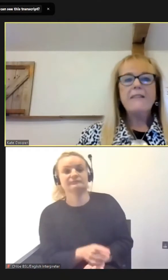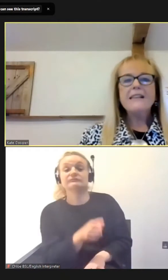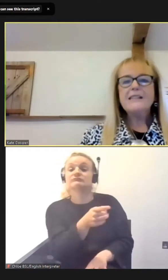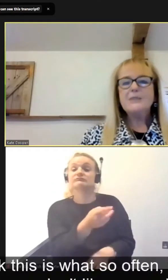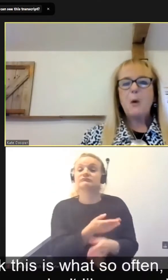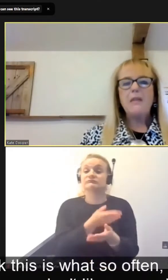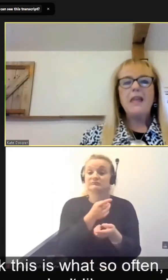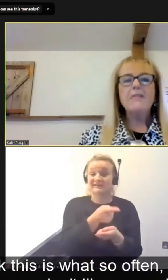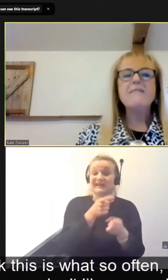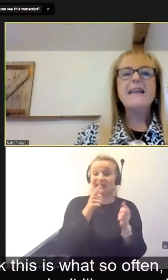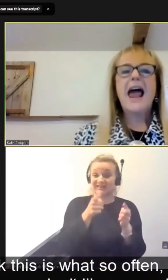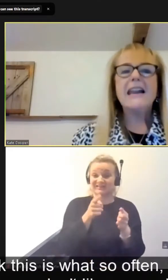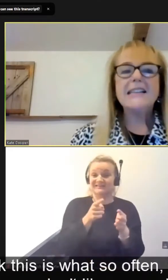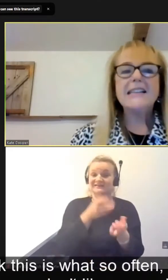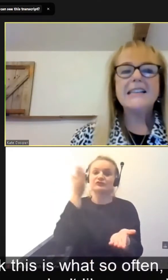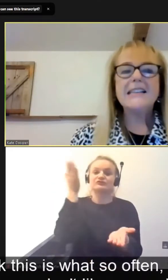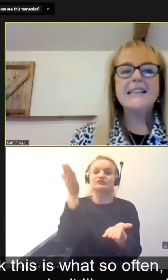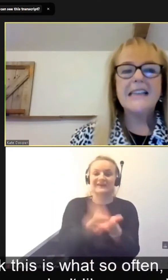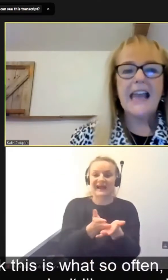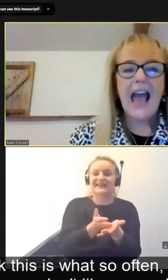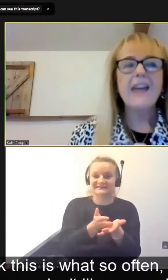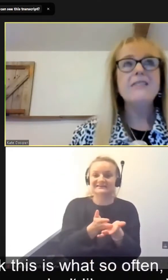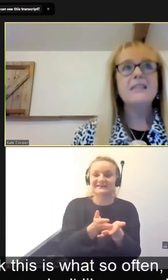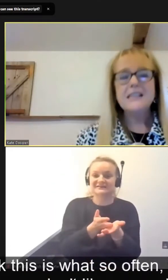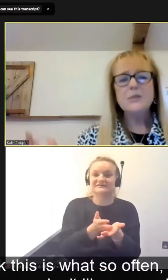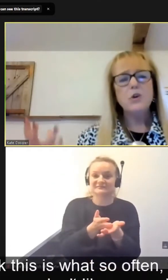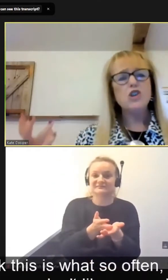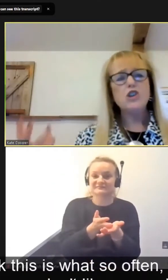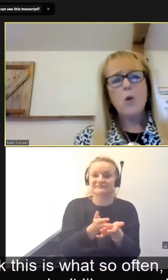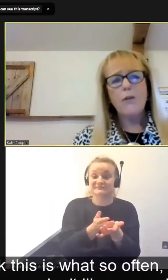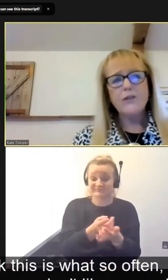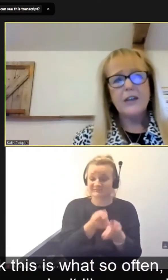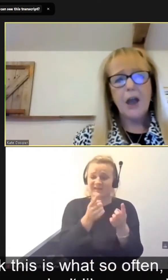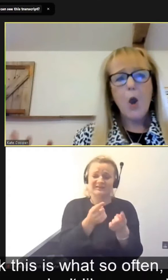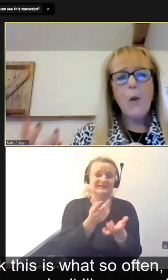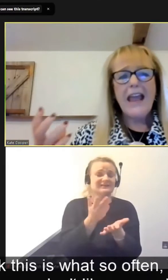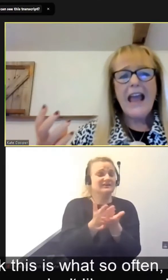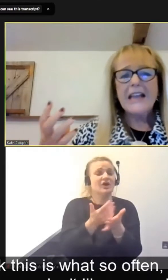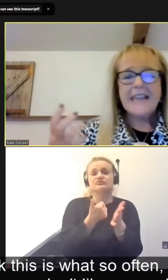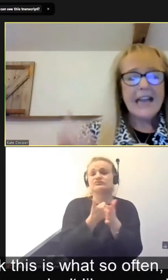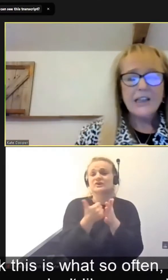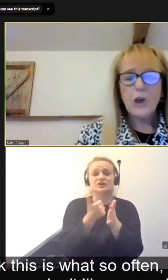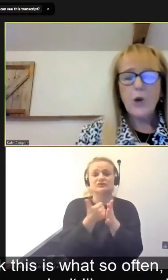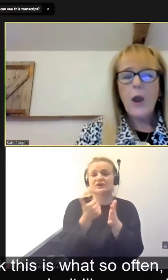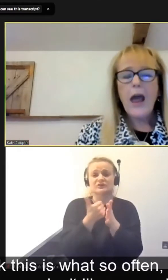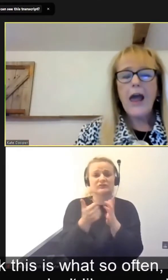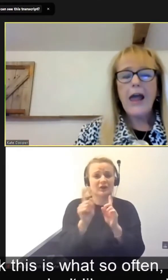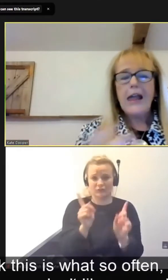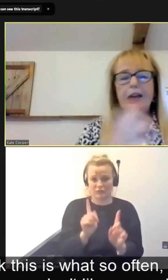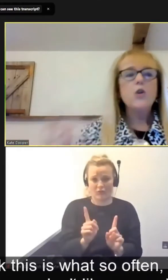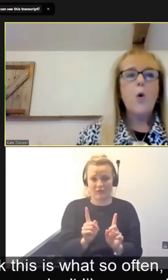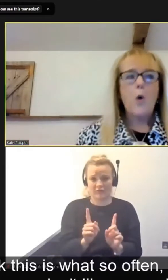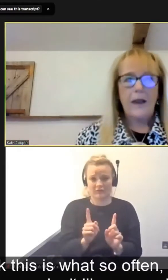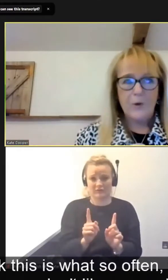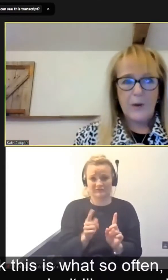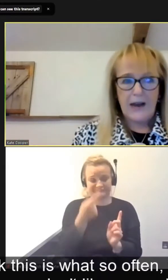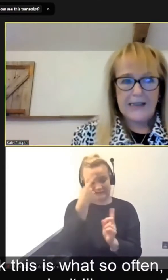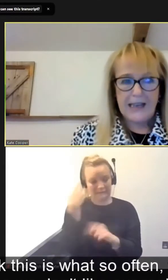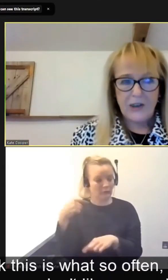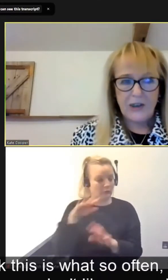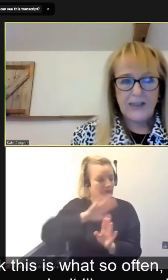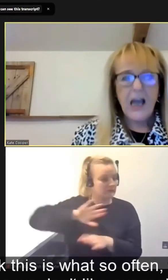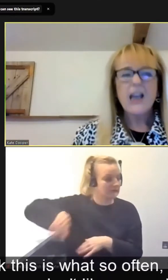Right, this is one, the reality. And I think this is what so often we tend to ignore in